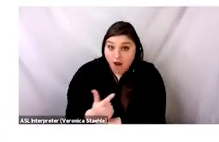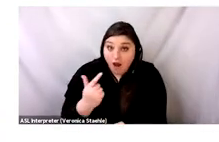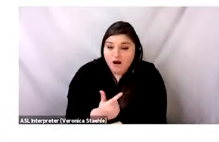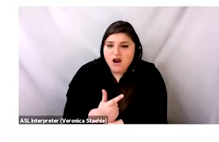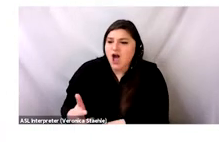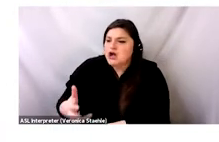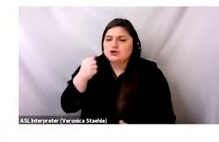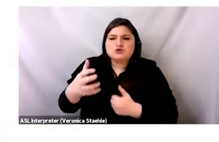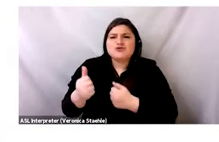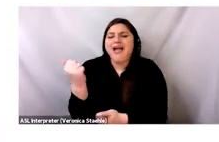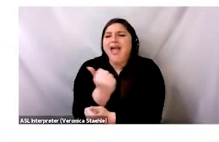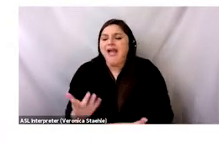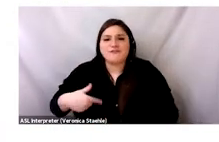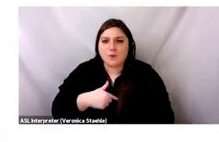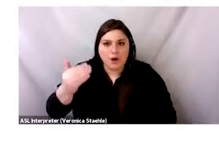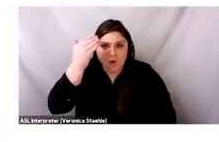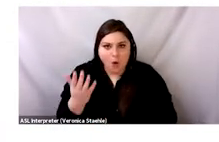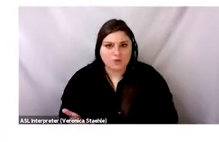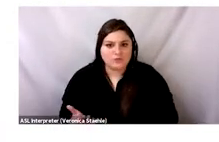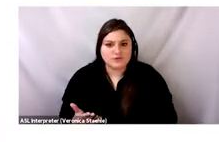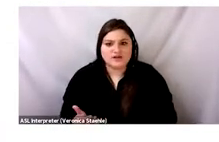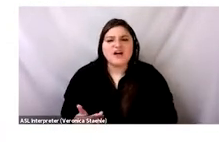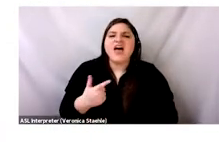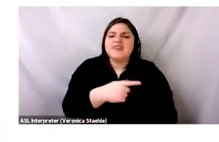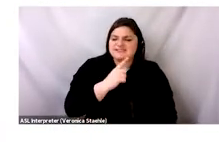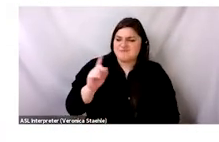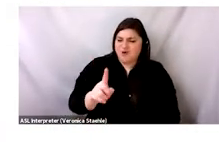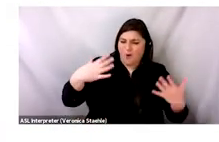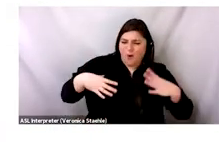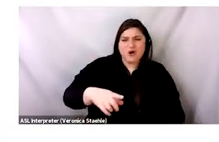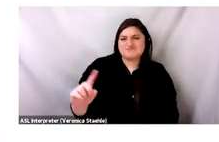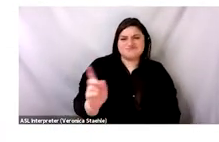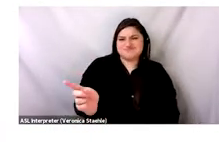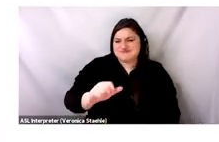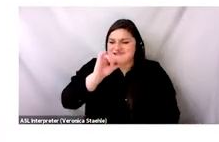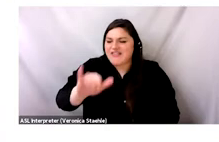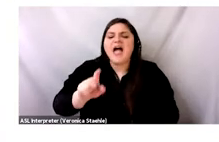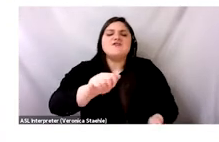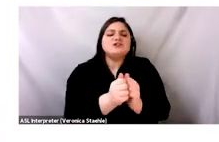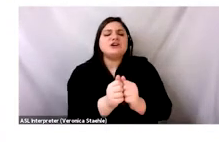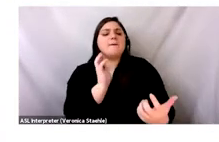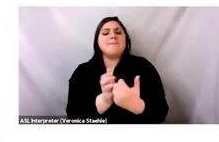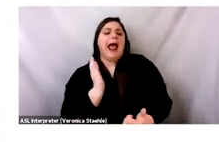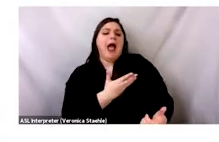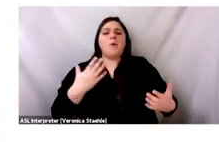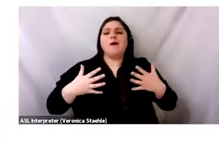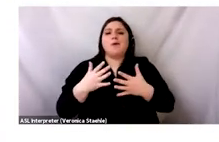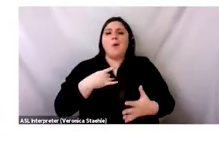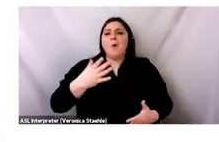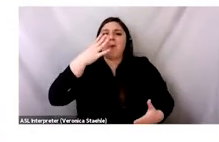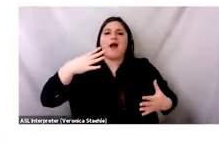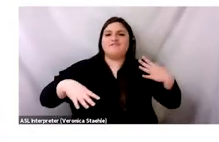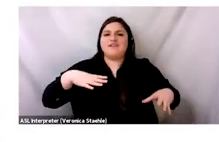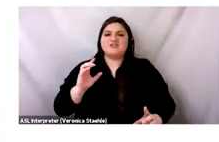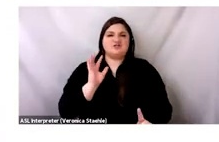Falls came here, they took everything that we know, like, told us that this is not the right way to dress, or you need to dress a certain